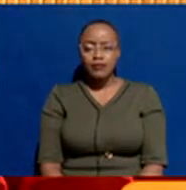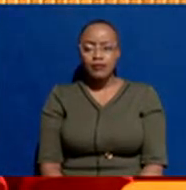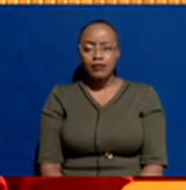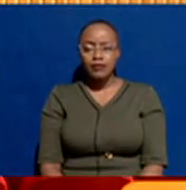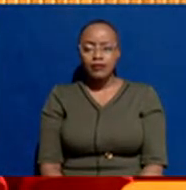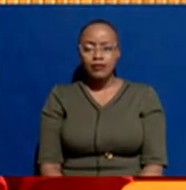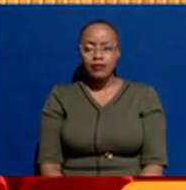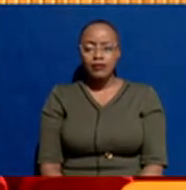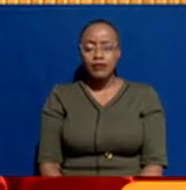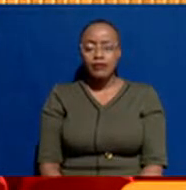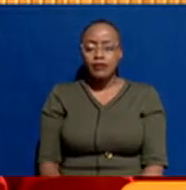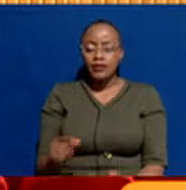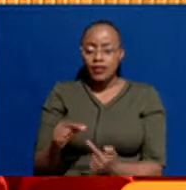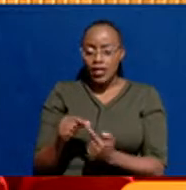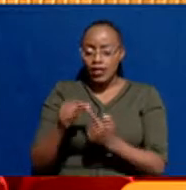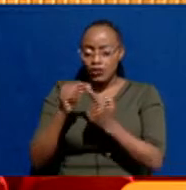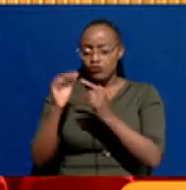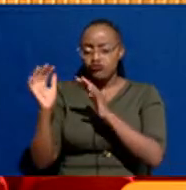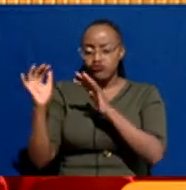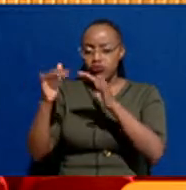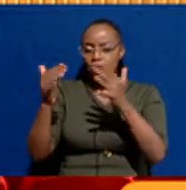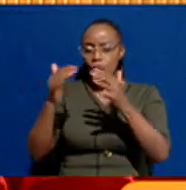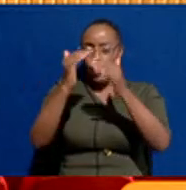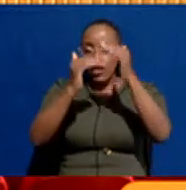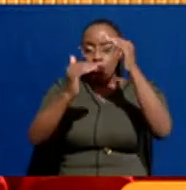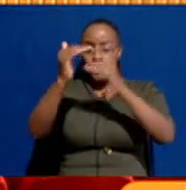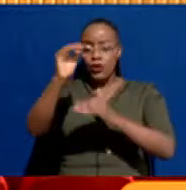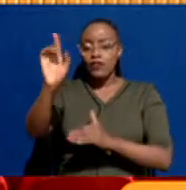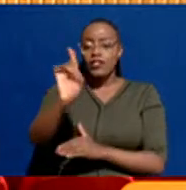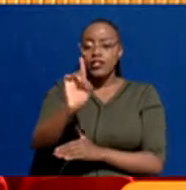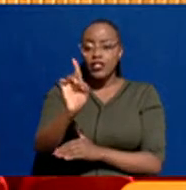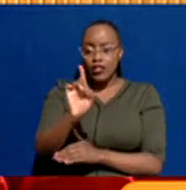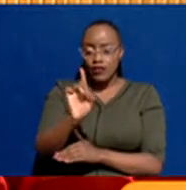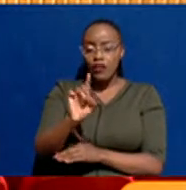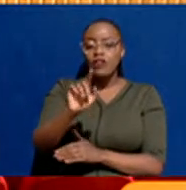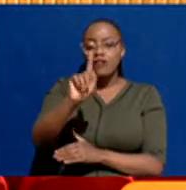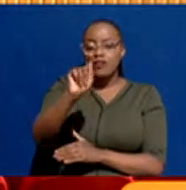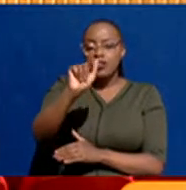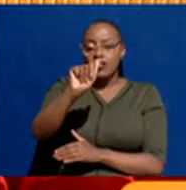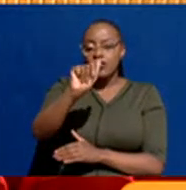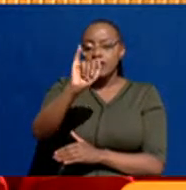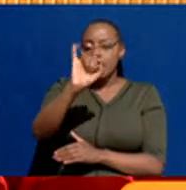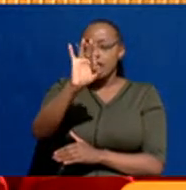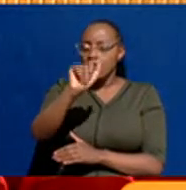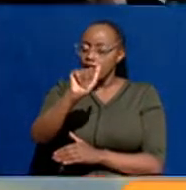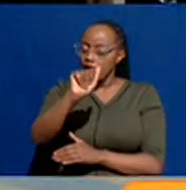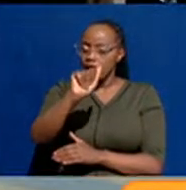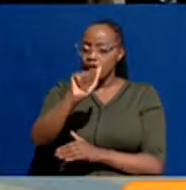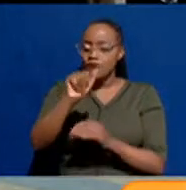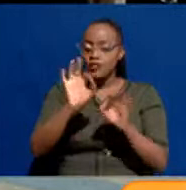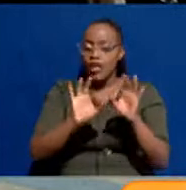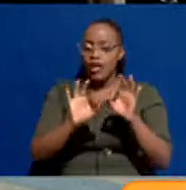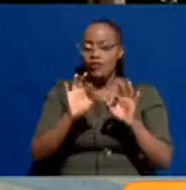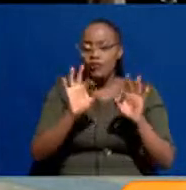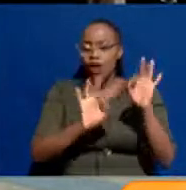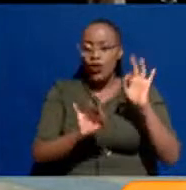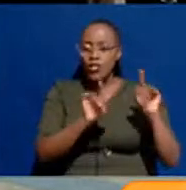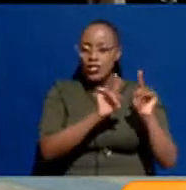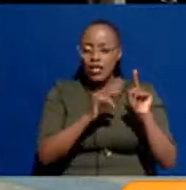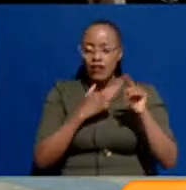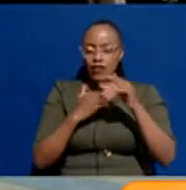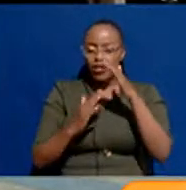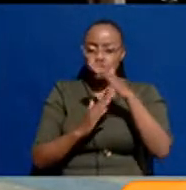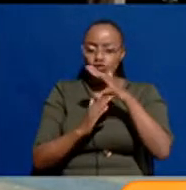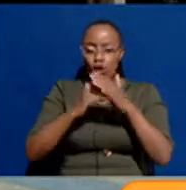A unique gathering at the University of Nairobi's Taifa Hall. Bringing together the cream of Kenya's top